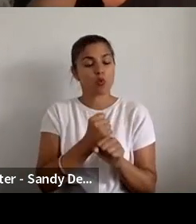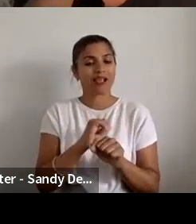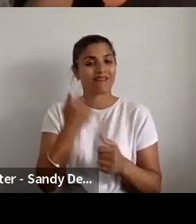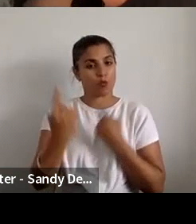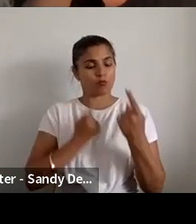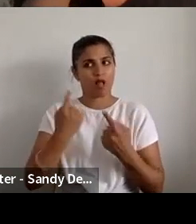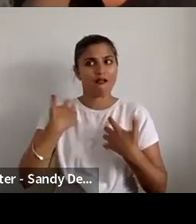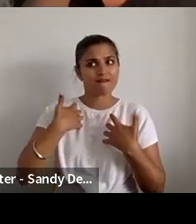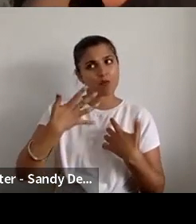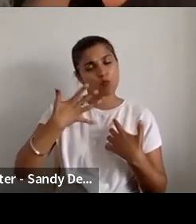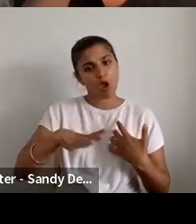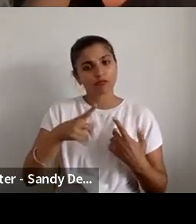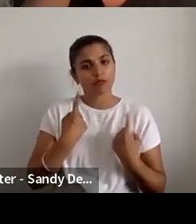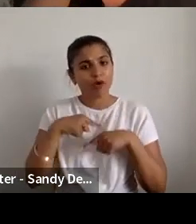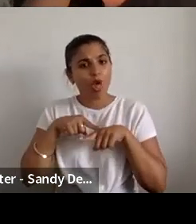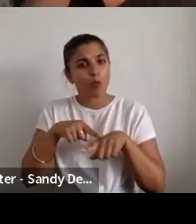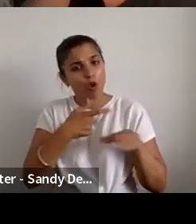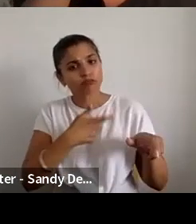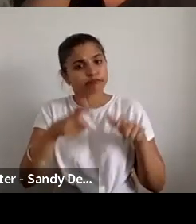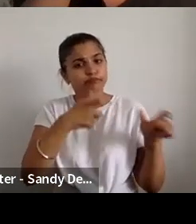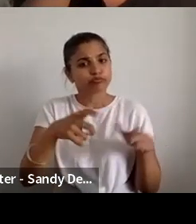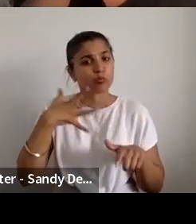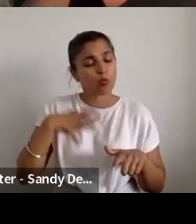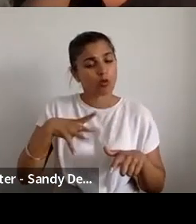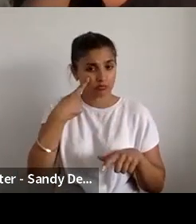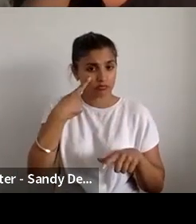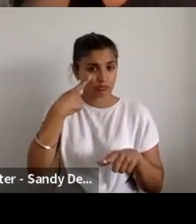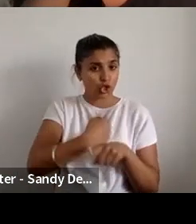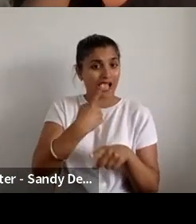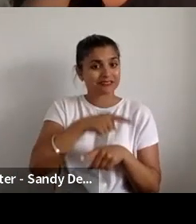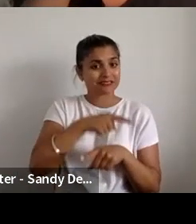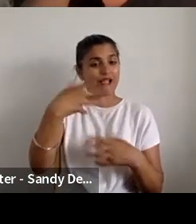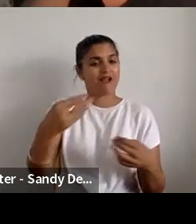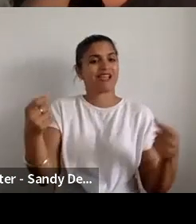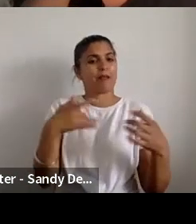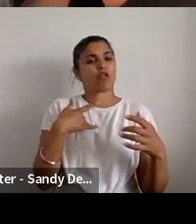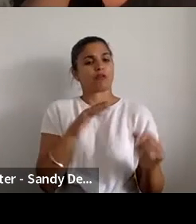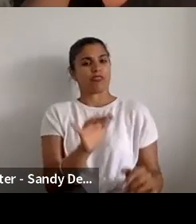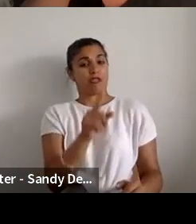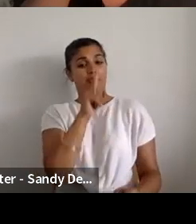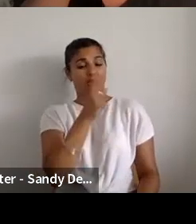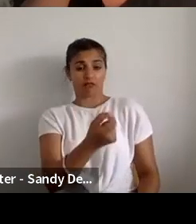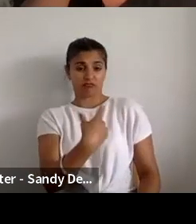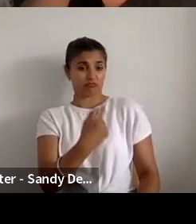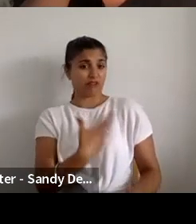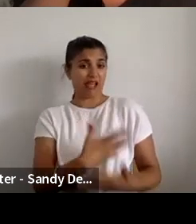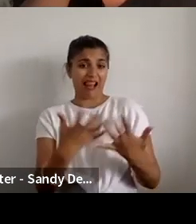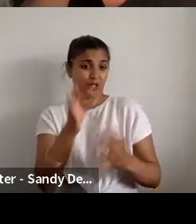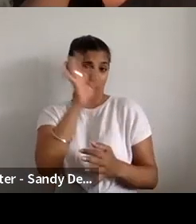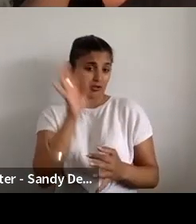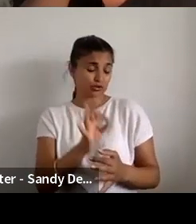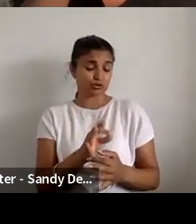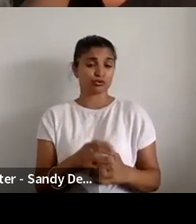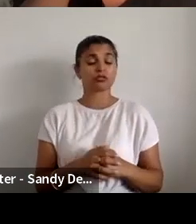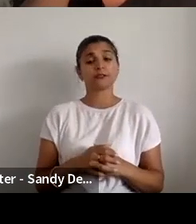follow up with us on. As John says, we're really interested in these conversations and we have published